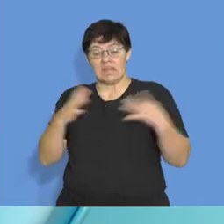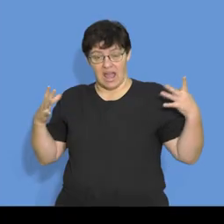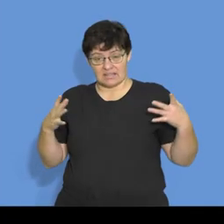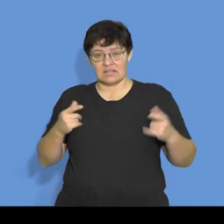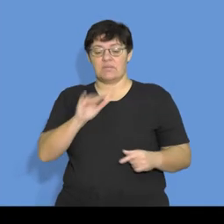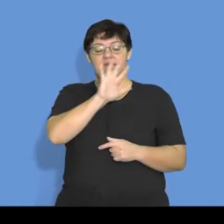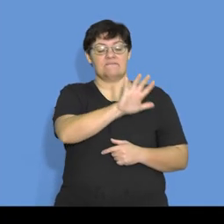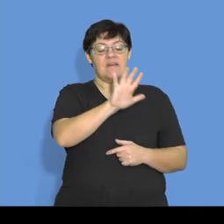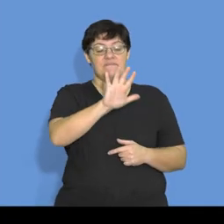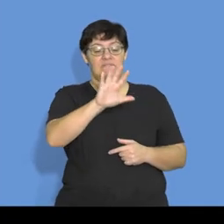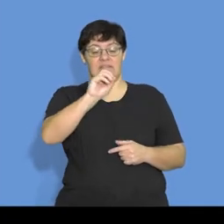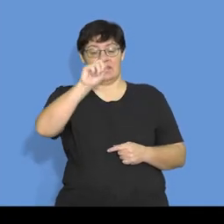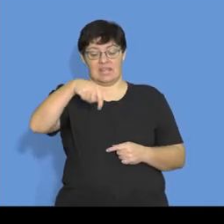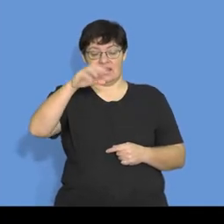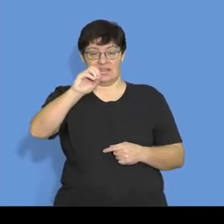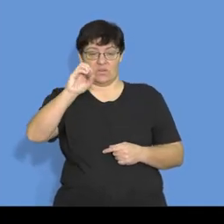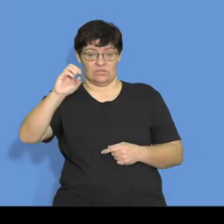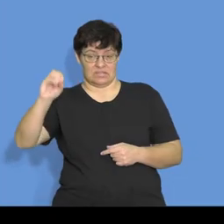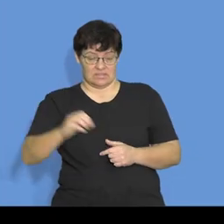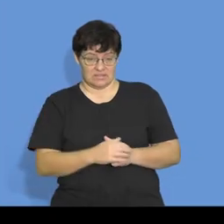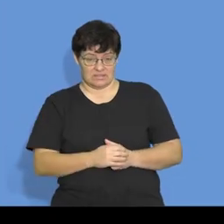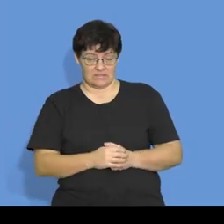$550,000. Here we go.